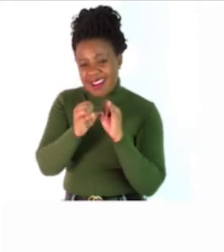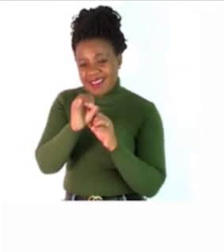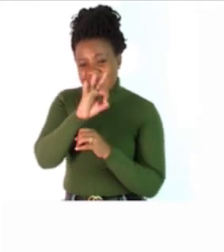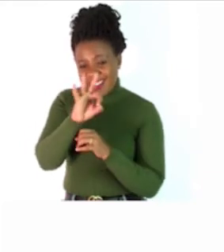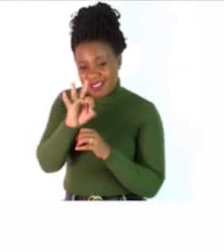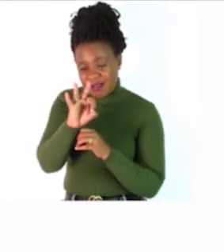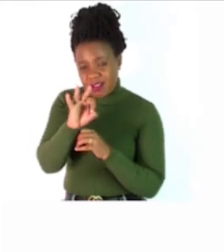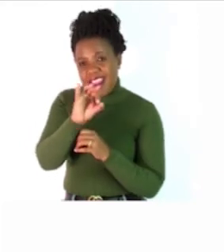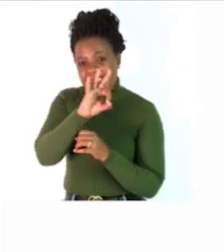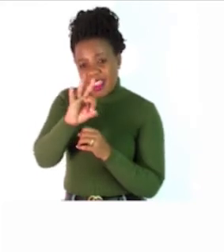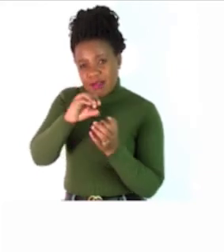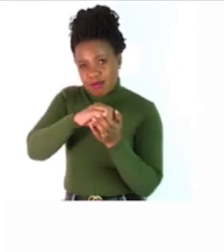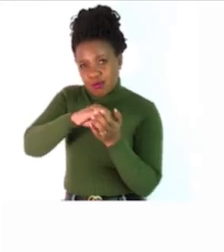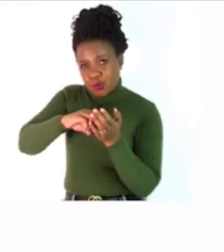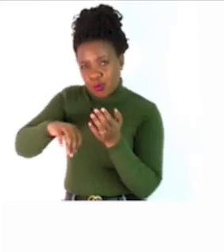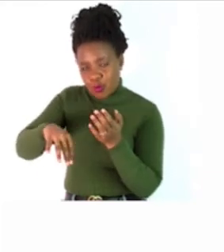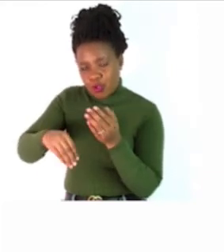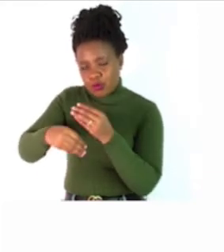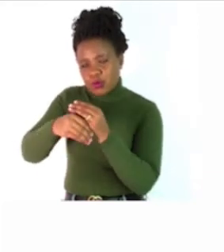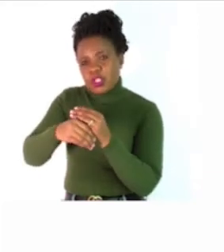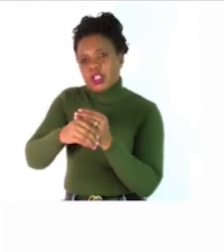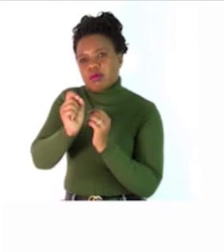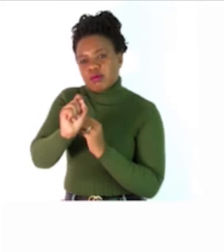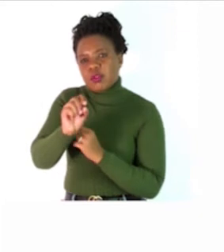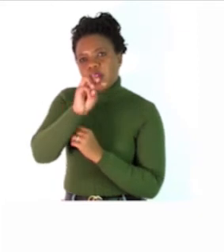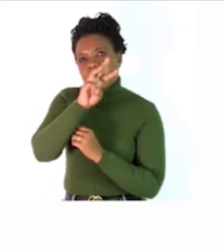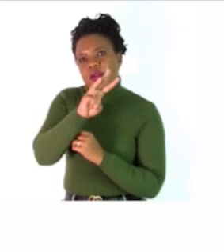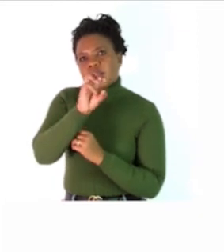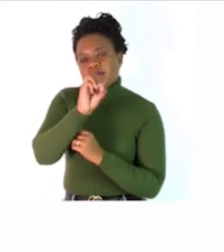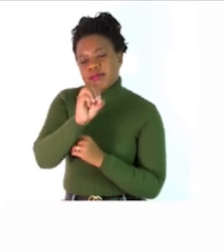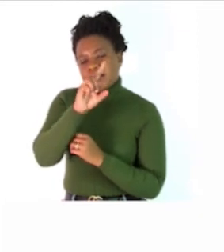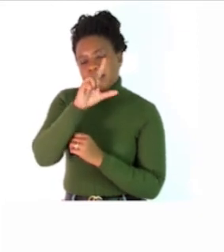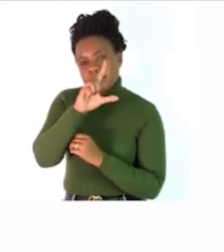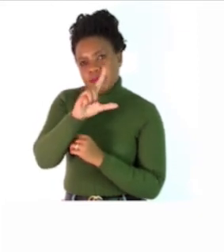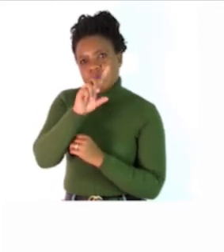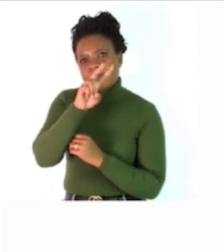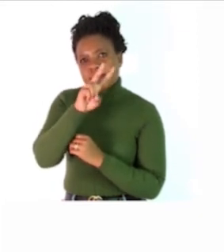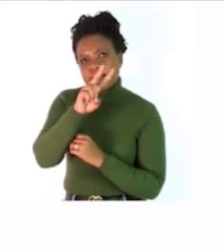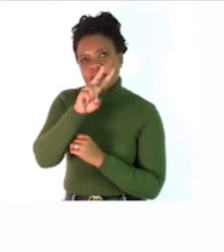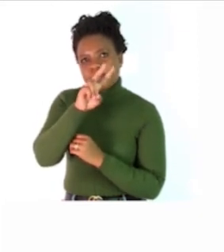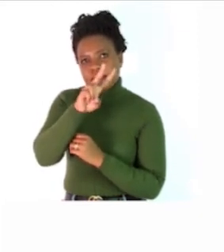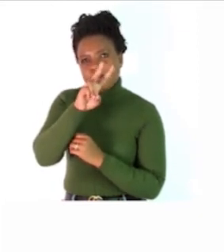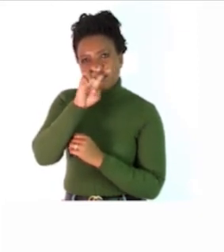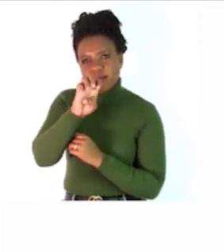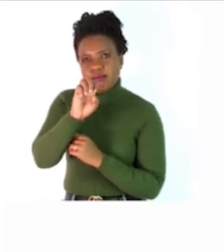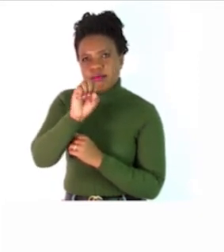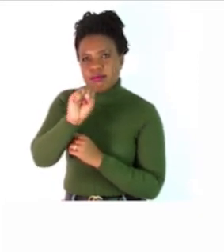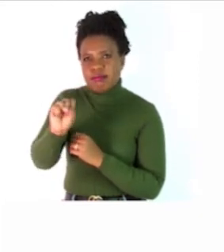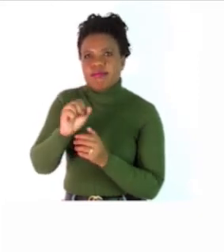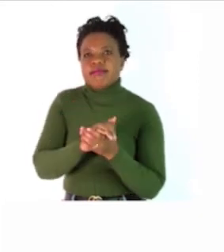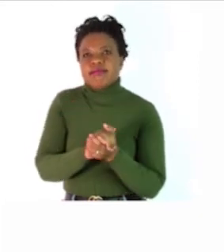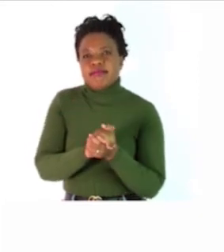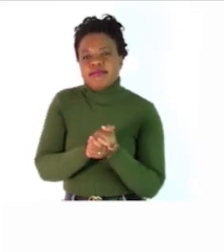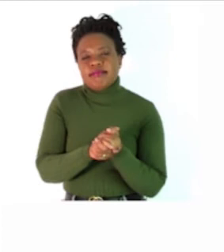when there are many wolves we have replaced f f is no longer there we replace